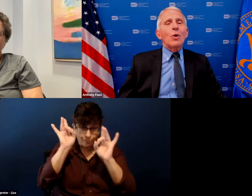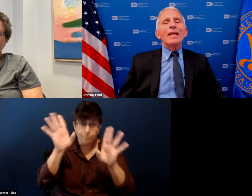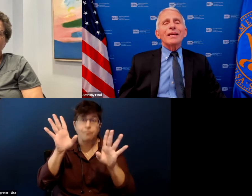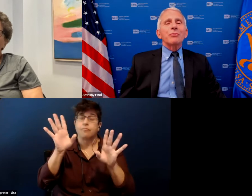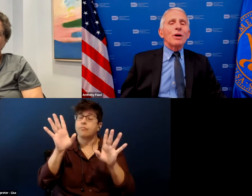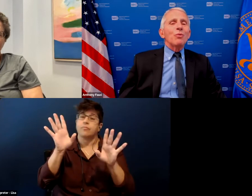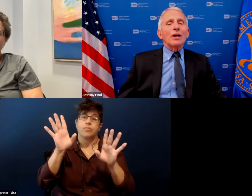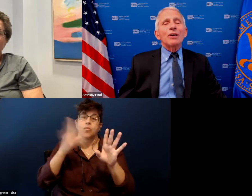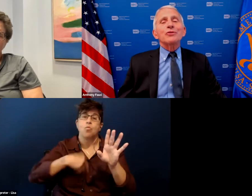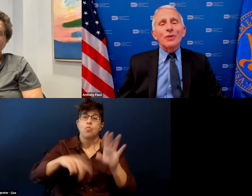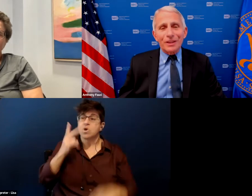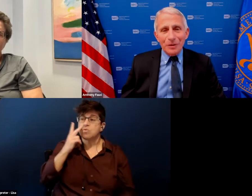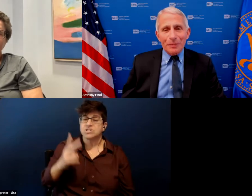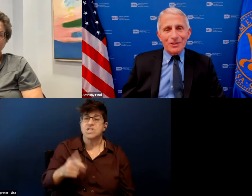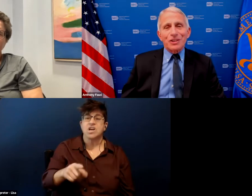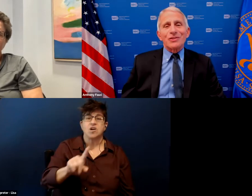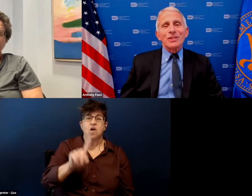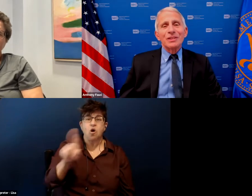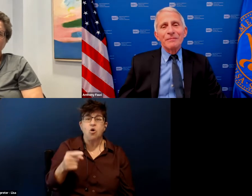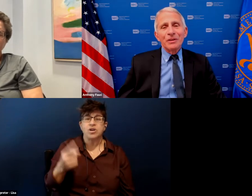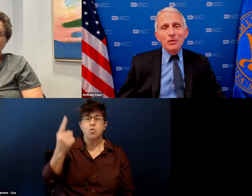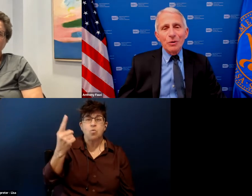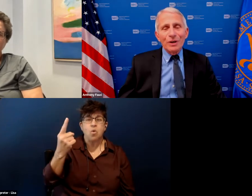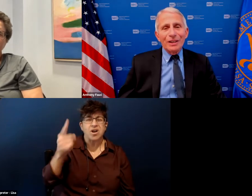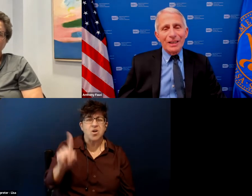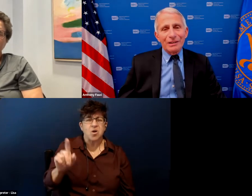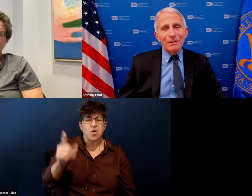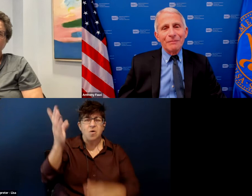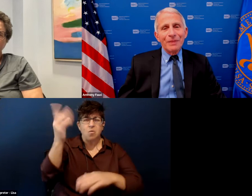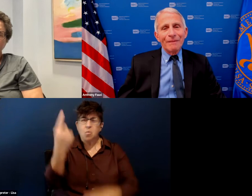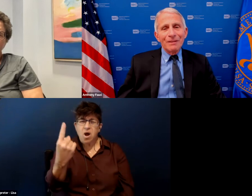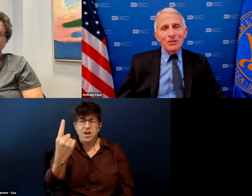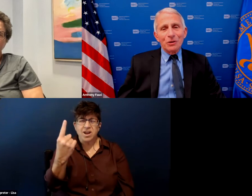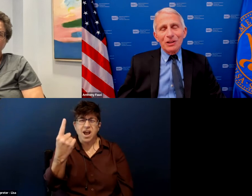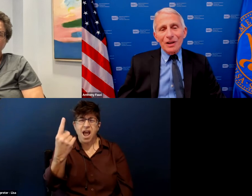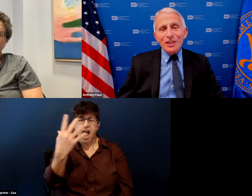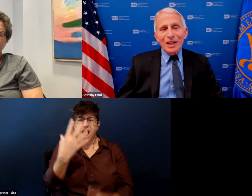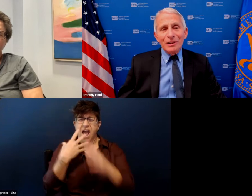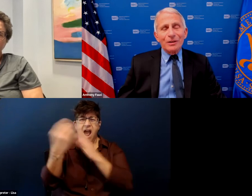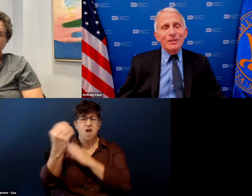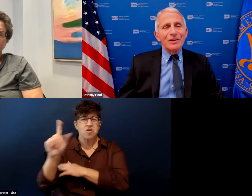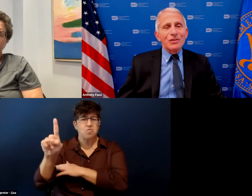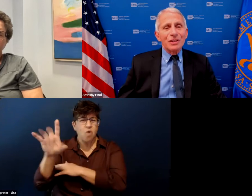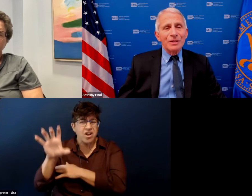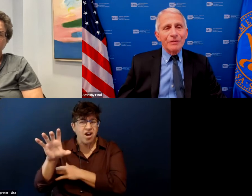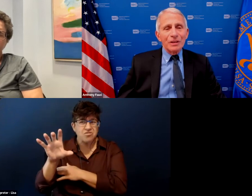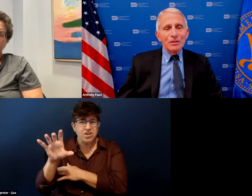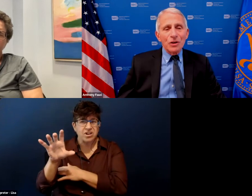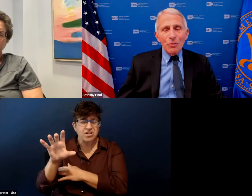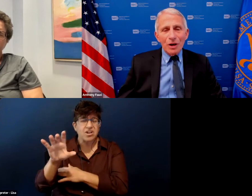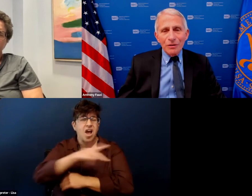twentieth one one hundredth of the patients who were really ill so the lesson i learned is